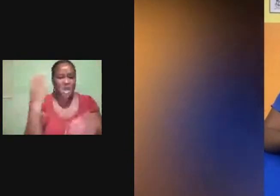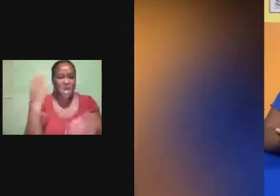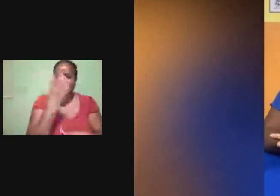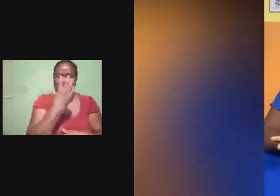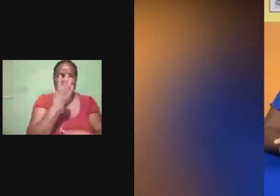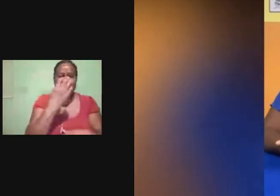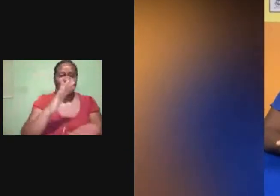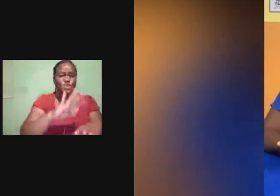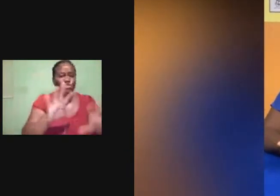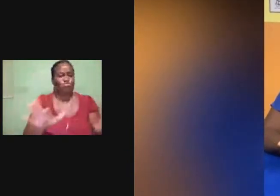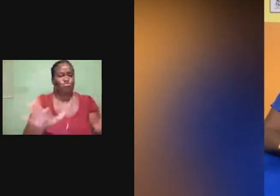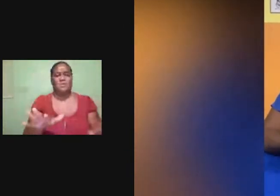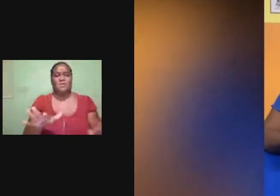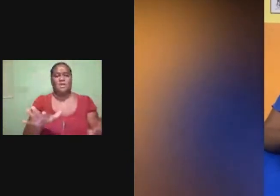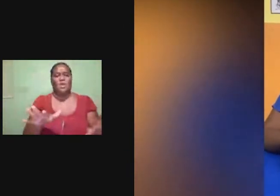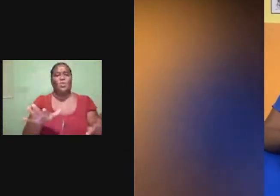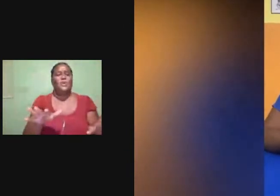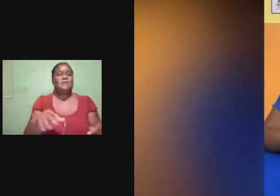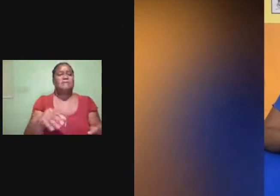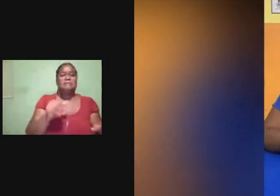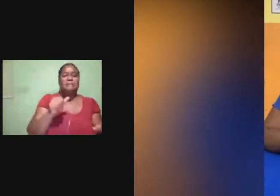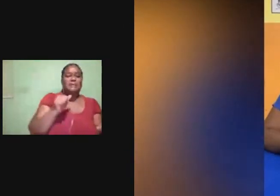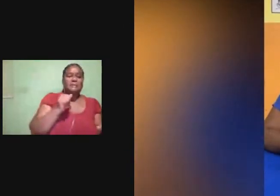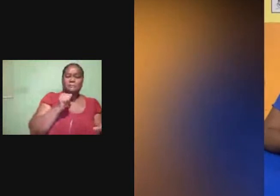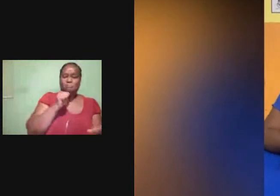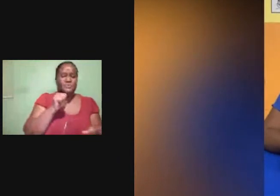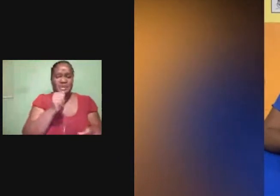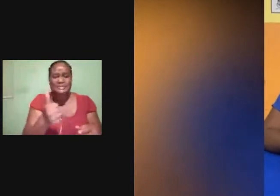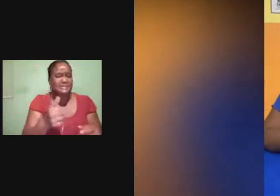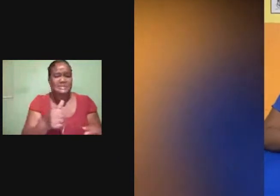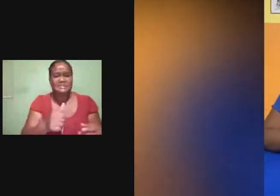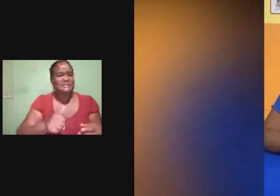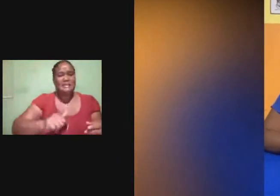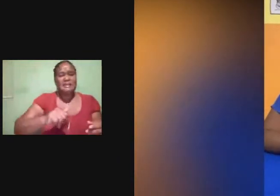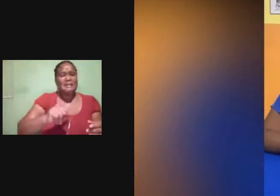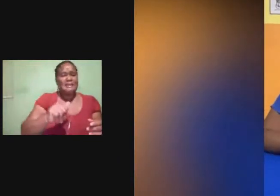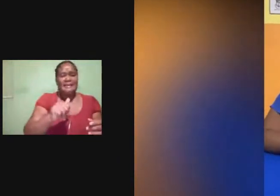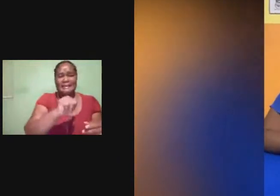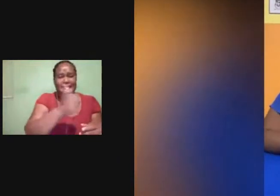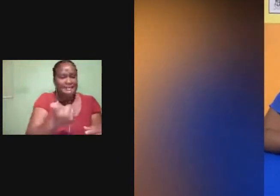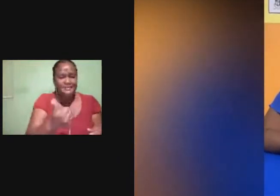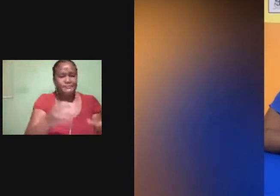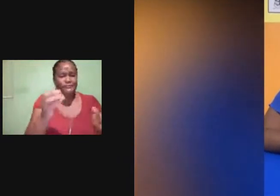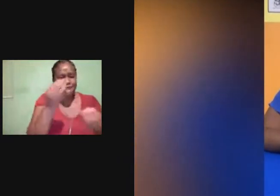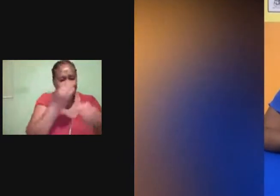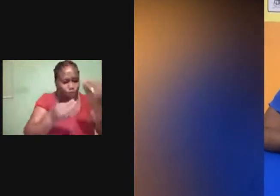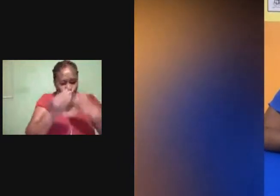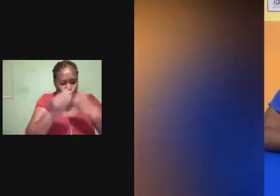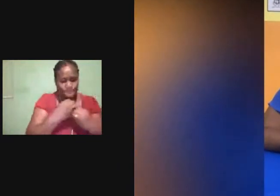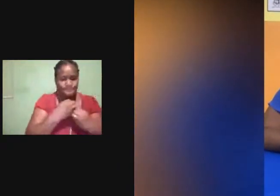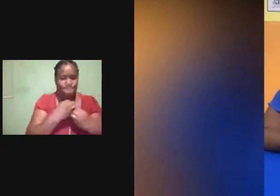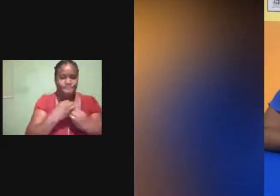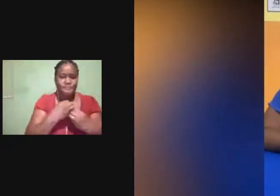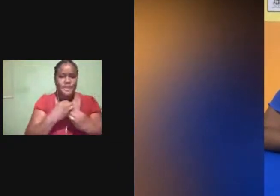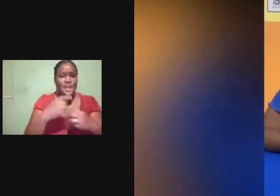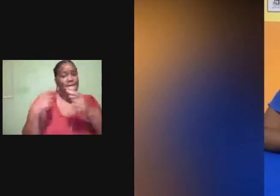marks, just about anything. That's another issue with autism. Now, being a mother